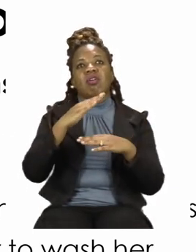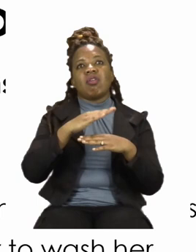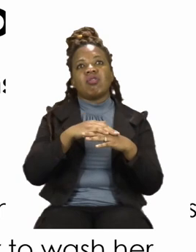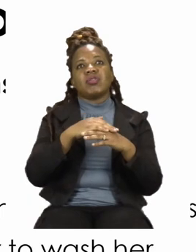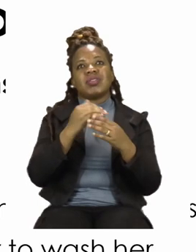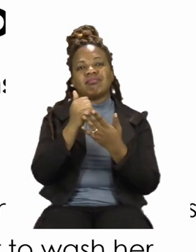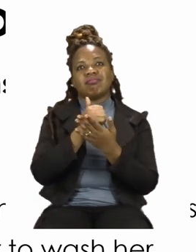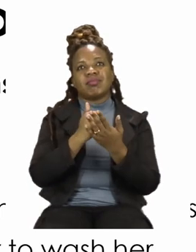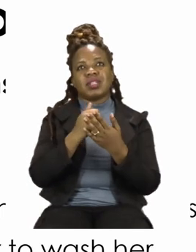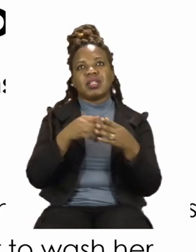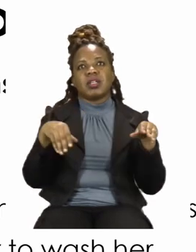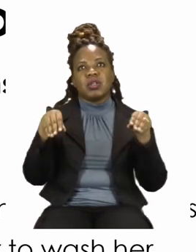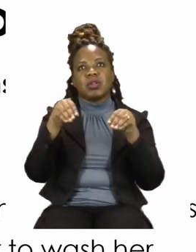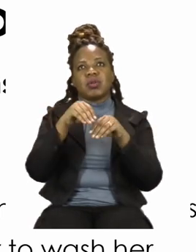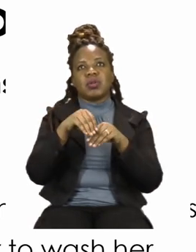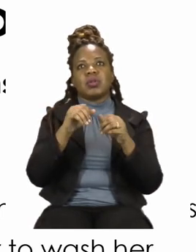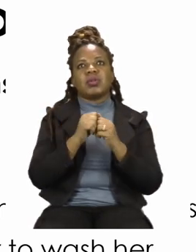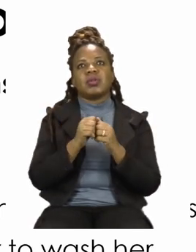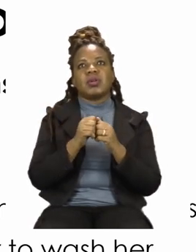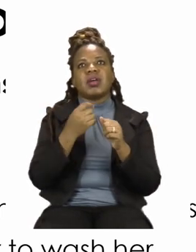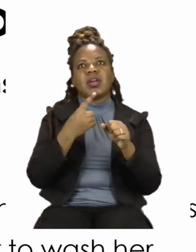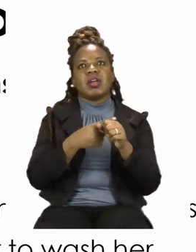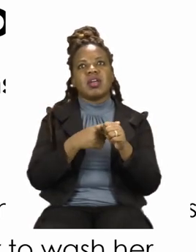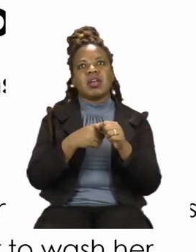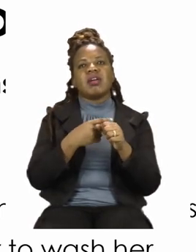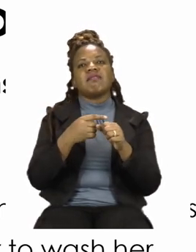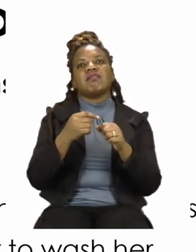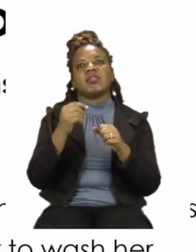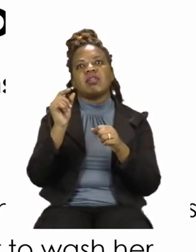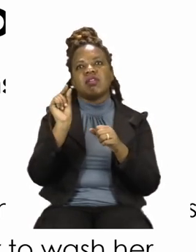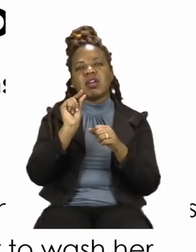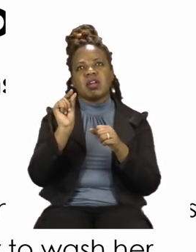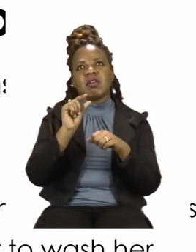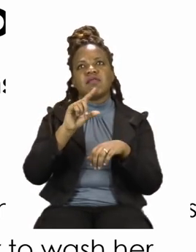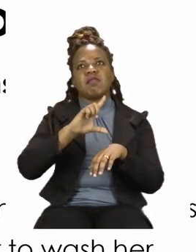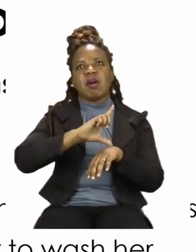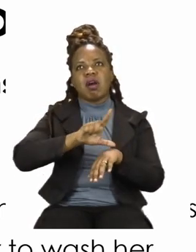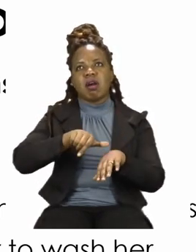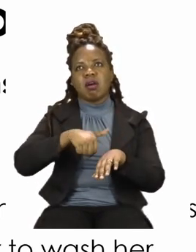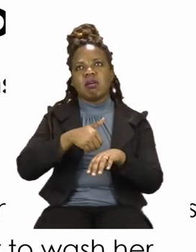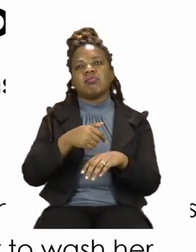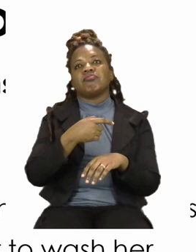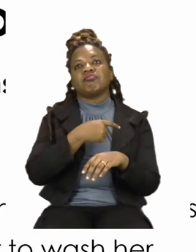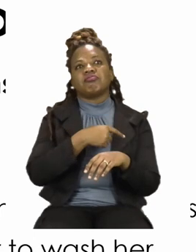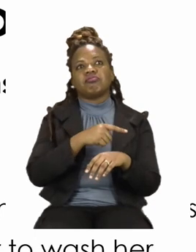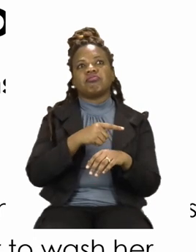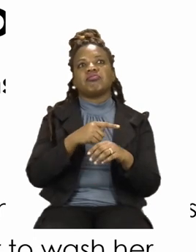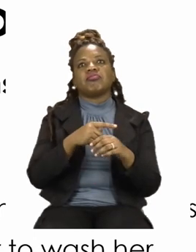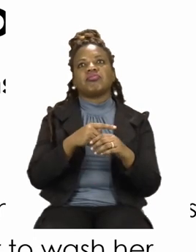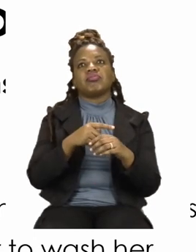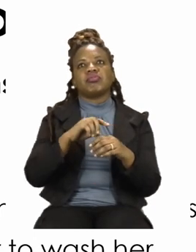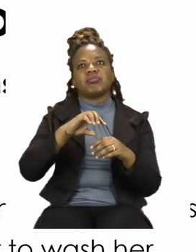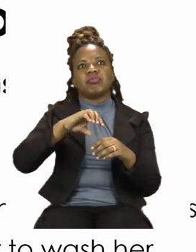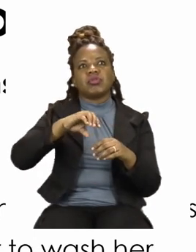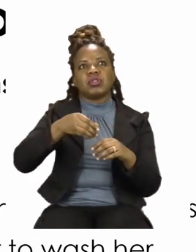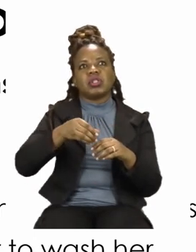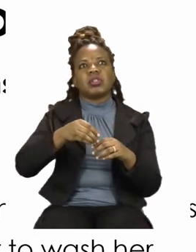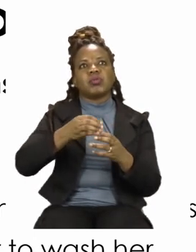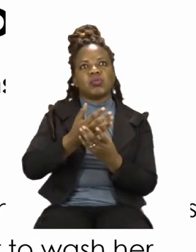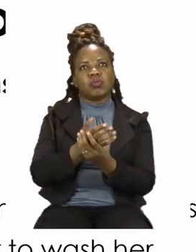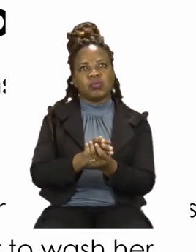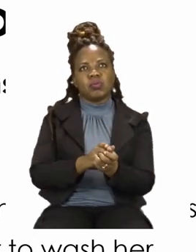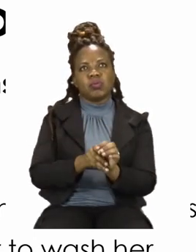Ellie has very clean hands. She does not have many germs on her